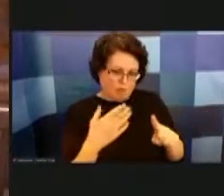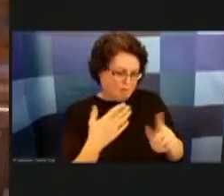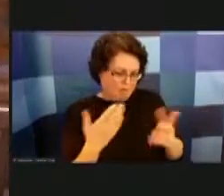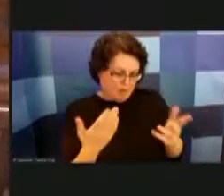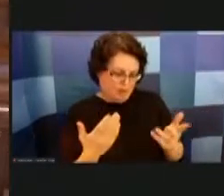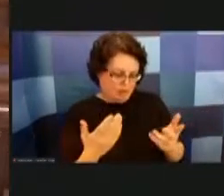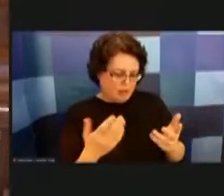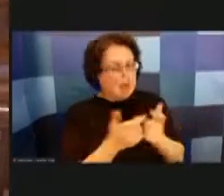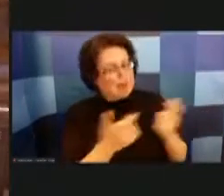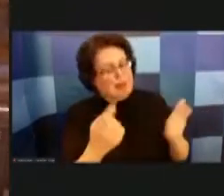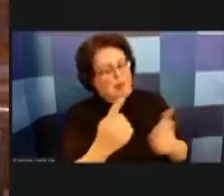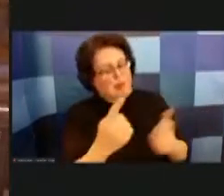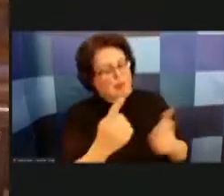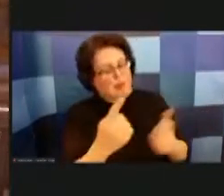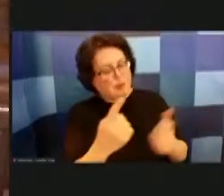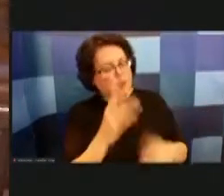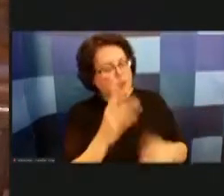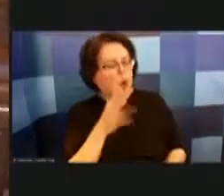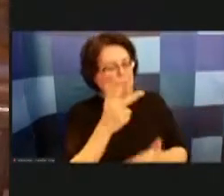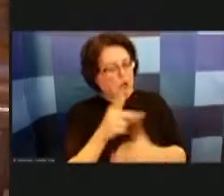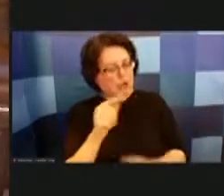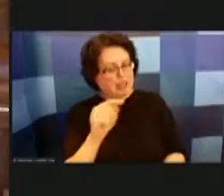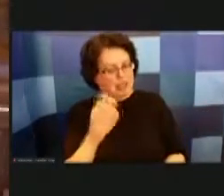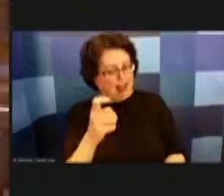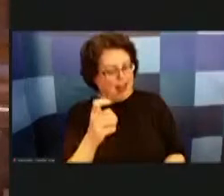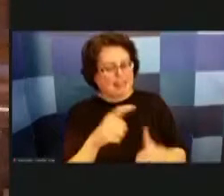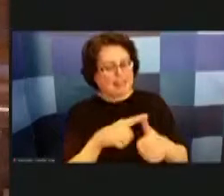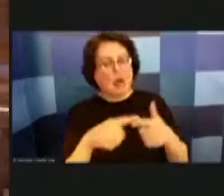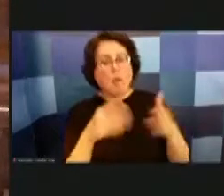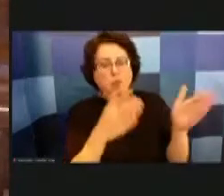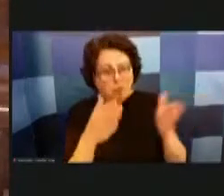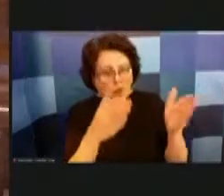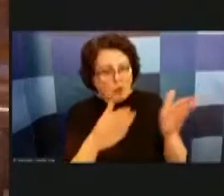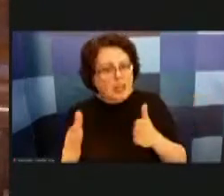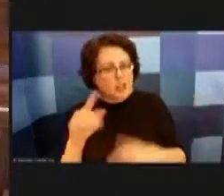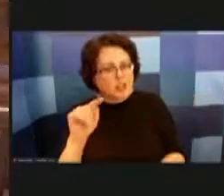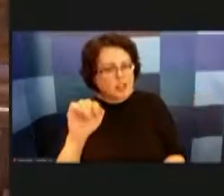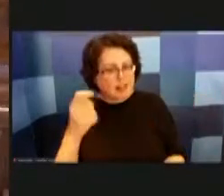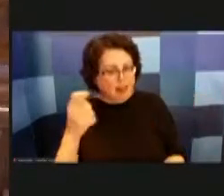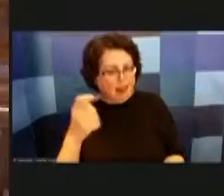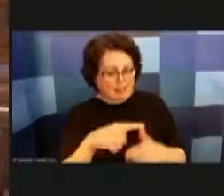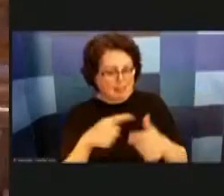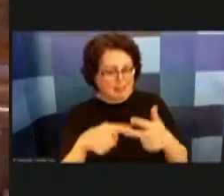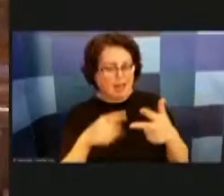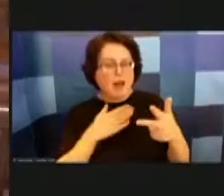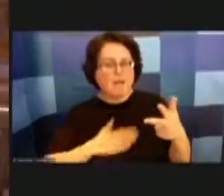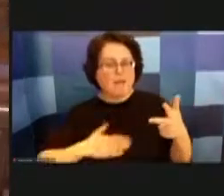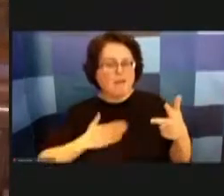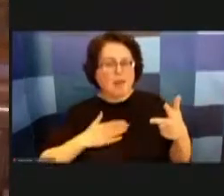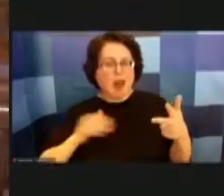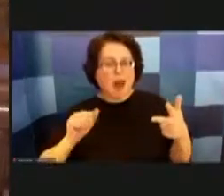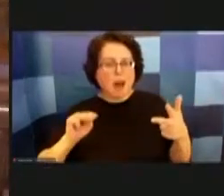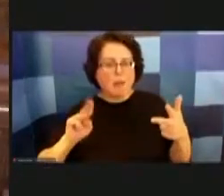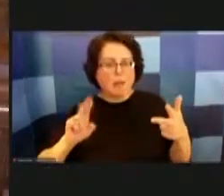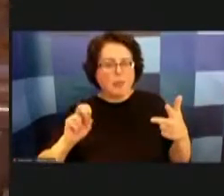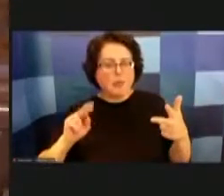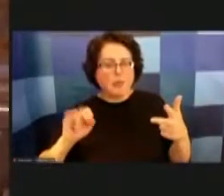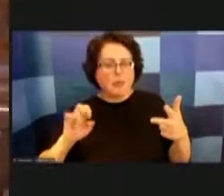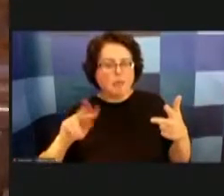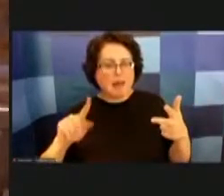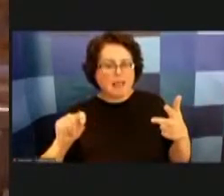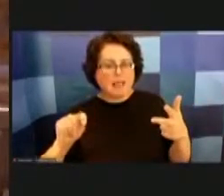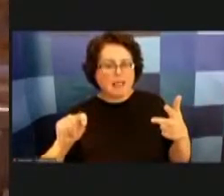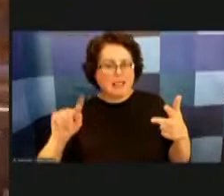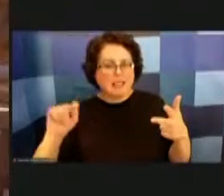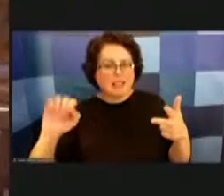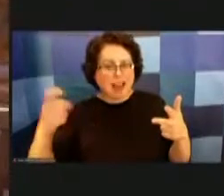tax uh preparation tax uh and the amusement tax those are the big three that took the just